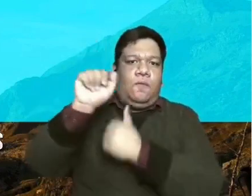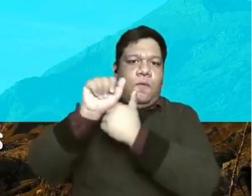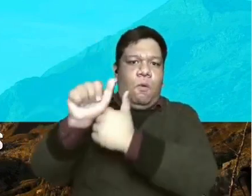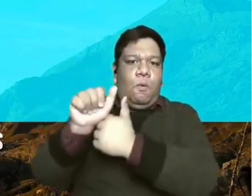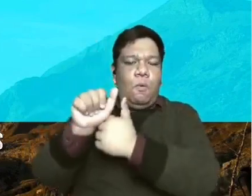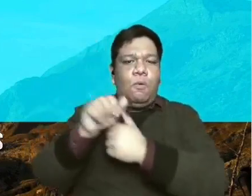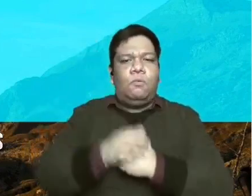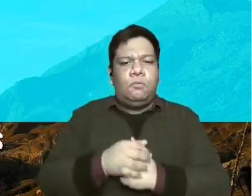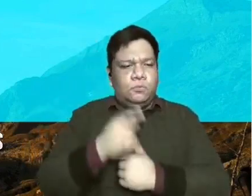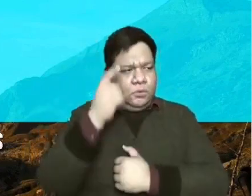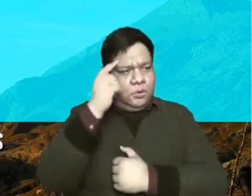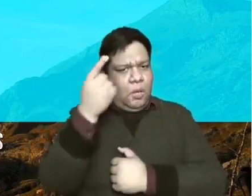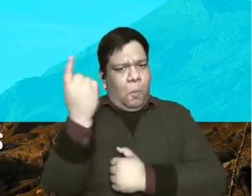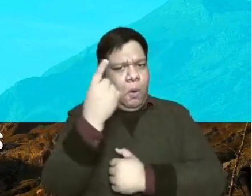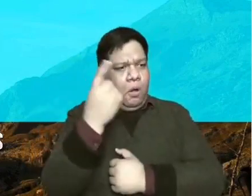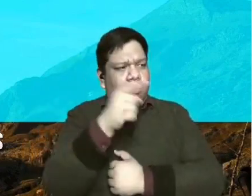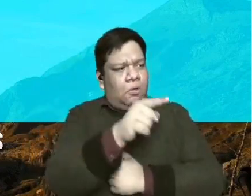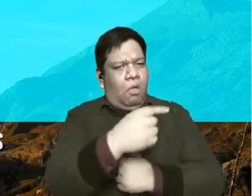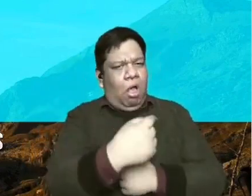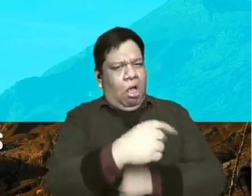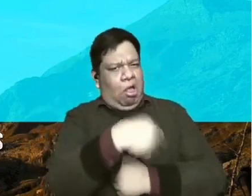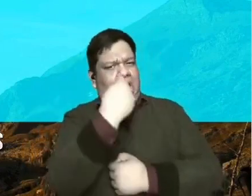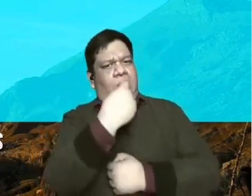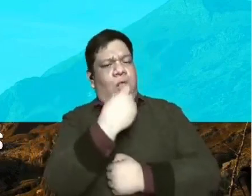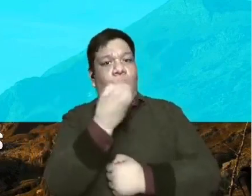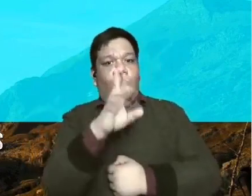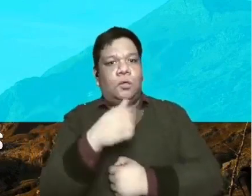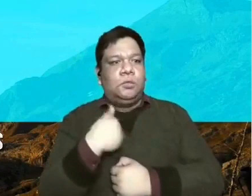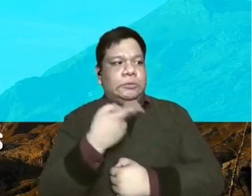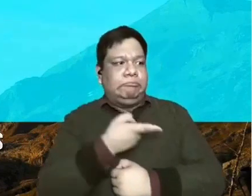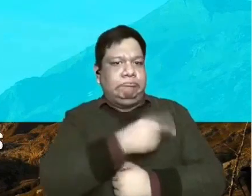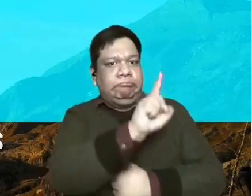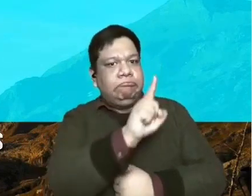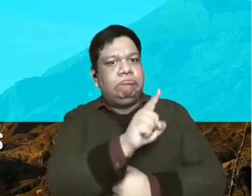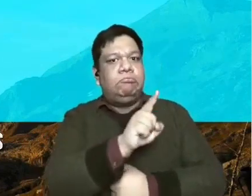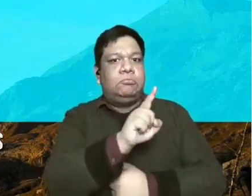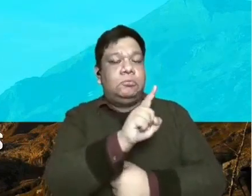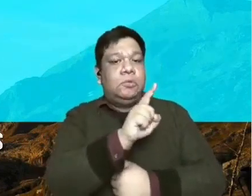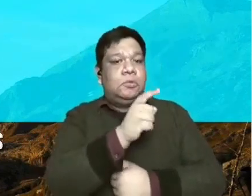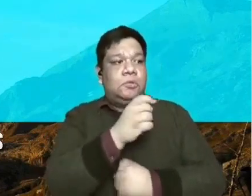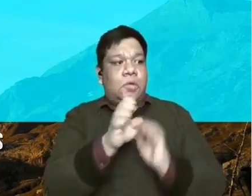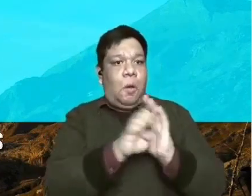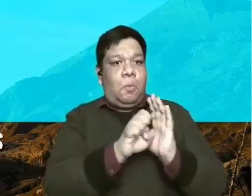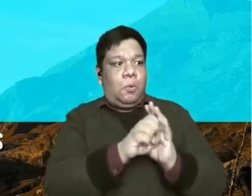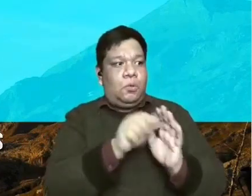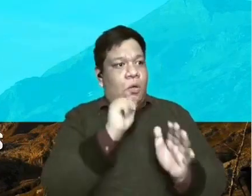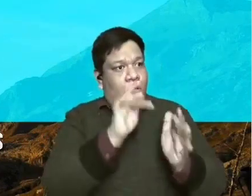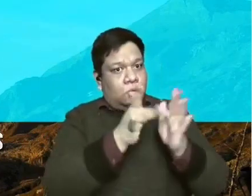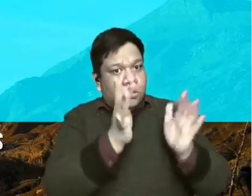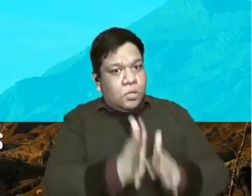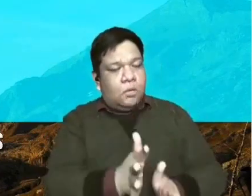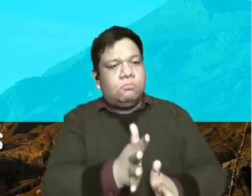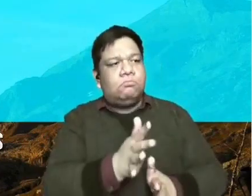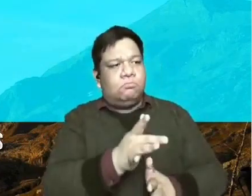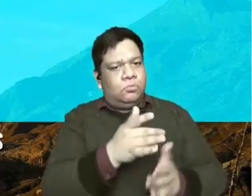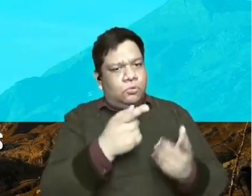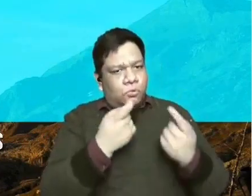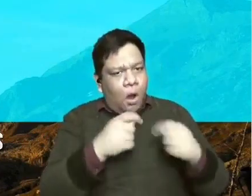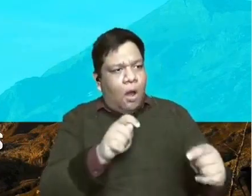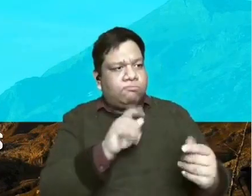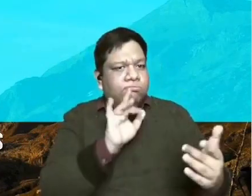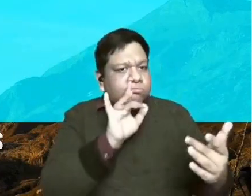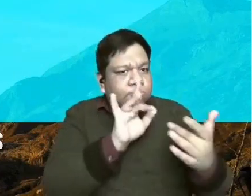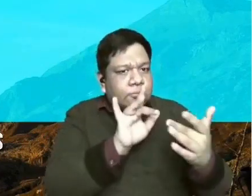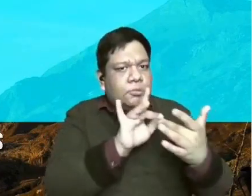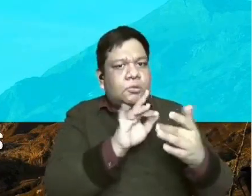think of someone who had hurt you before or whom you have hurt before especially if they're not Christians then start connecting